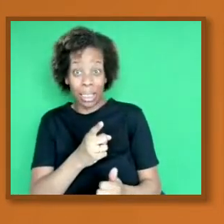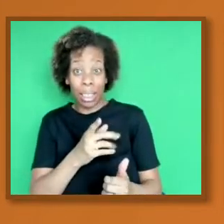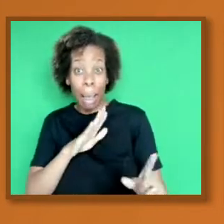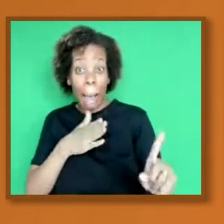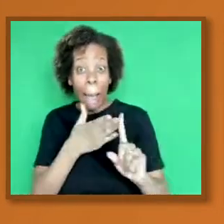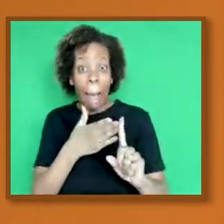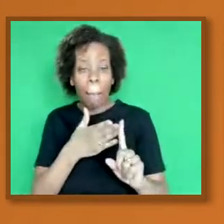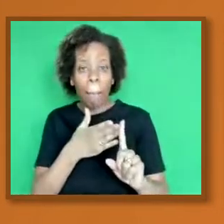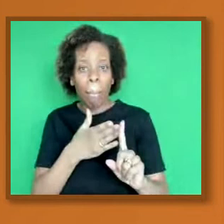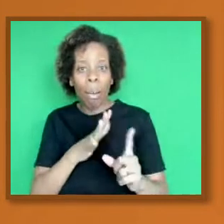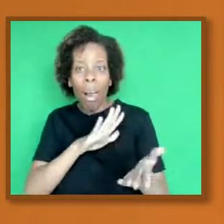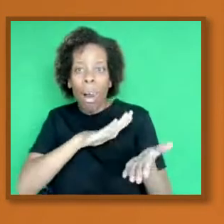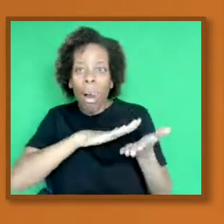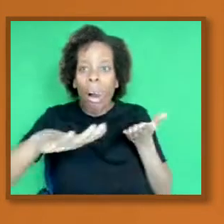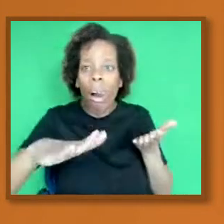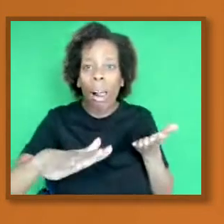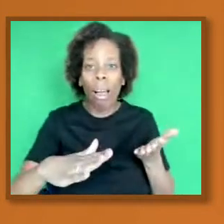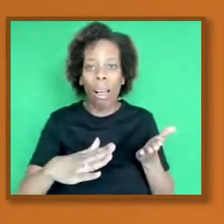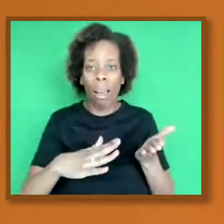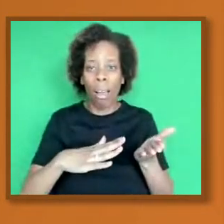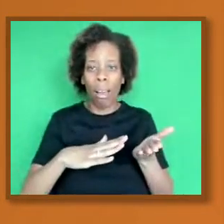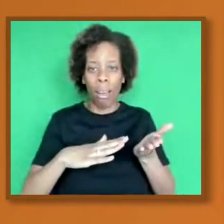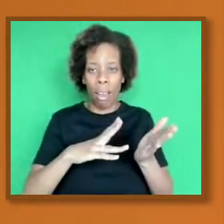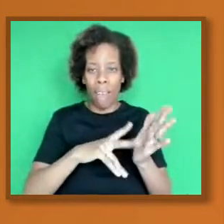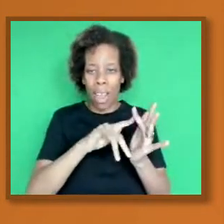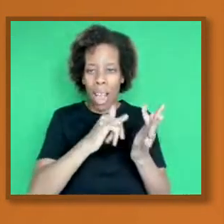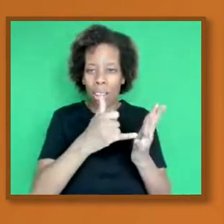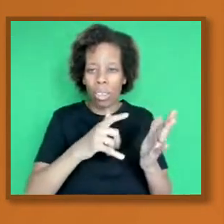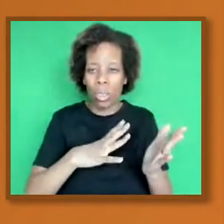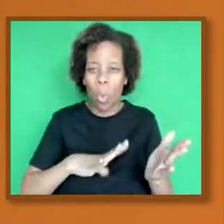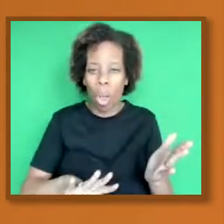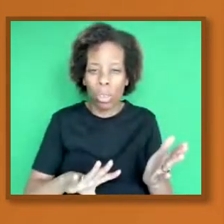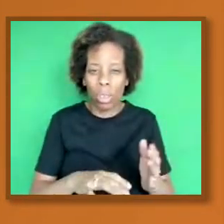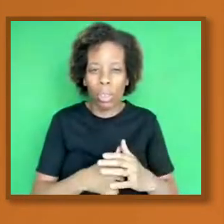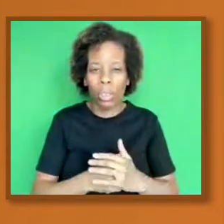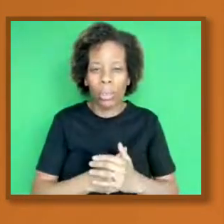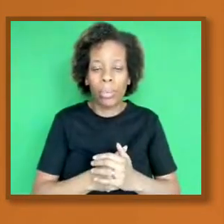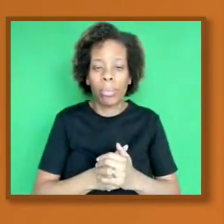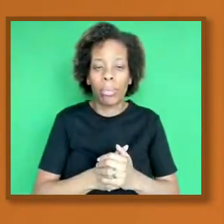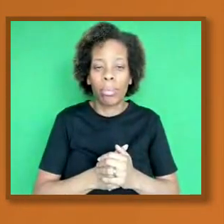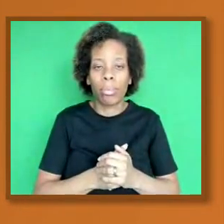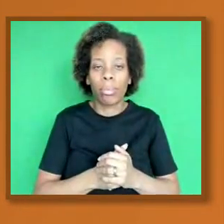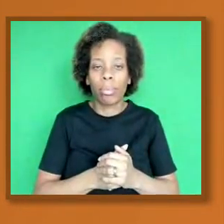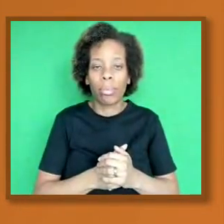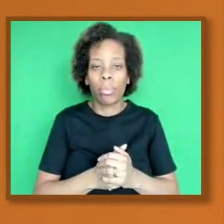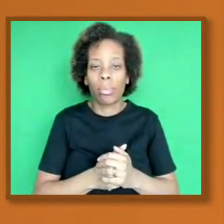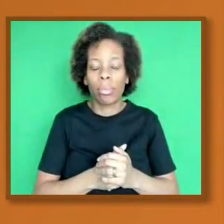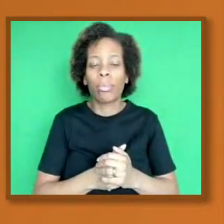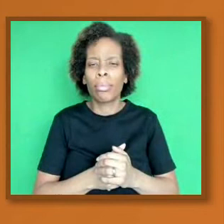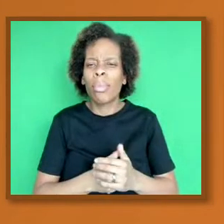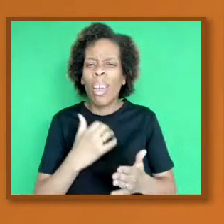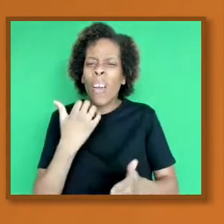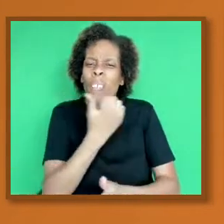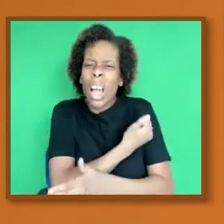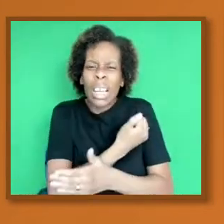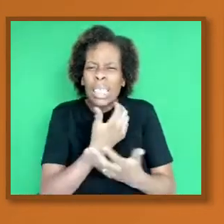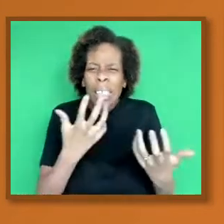and how vaccines work, and this is specifically about vaccines, is vaccines